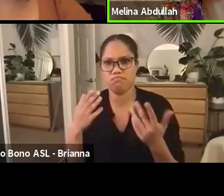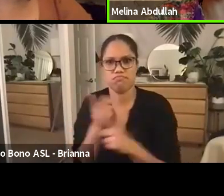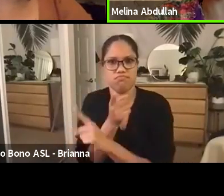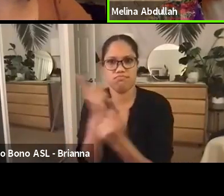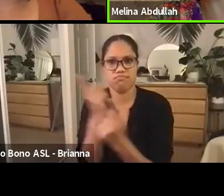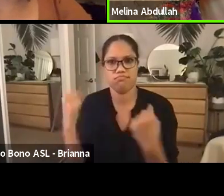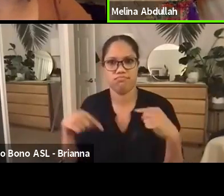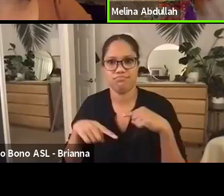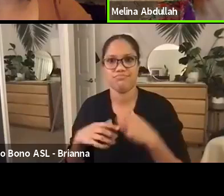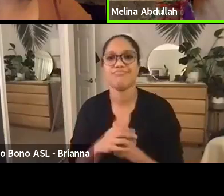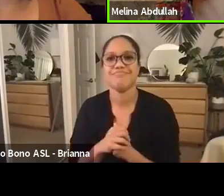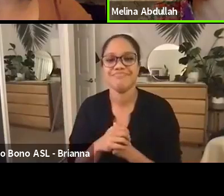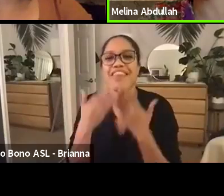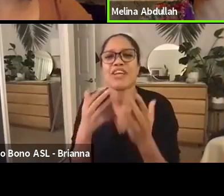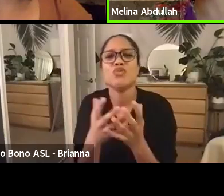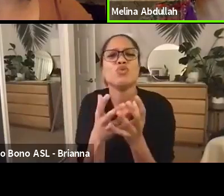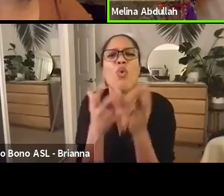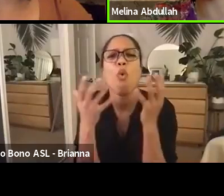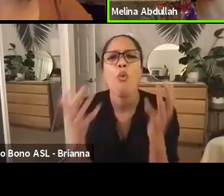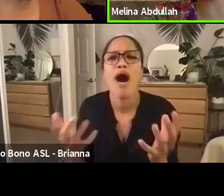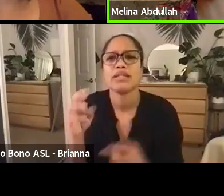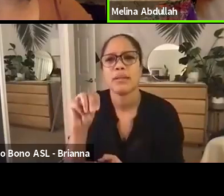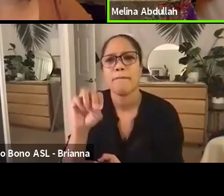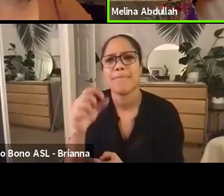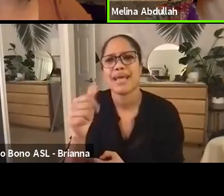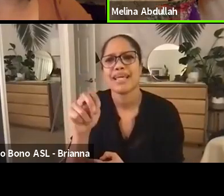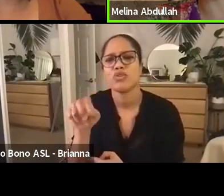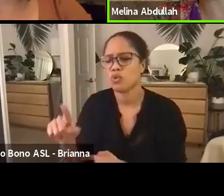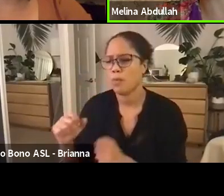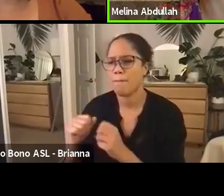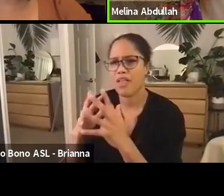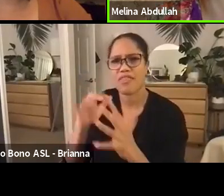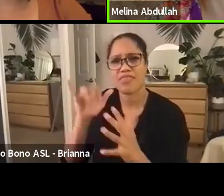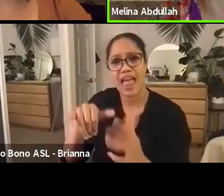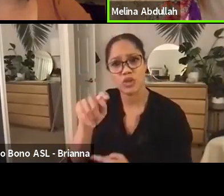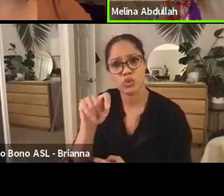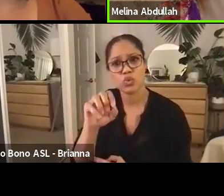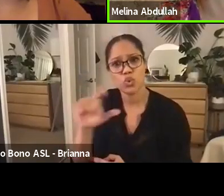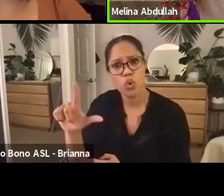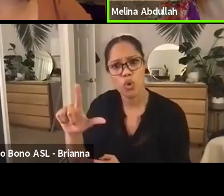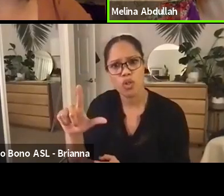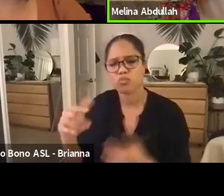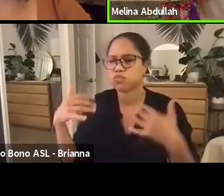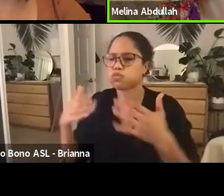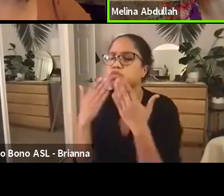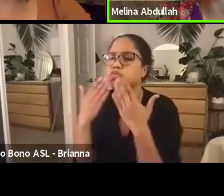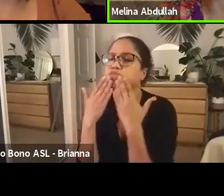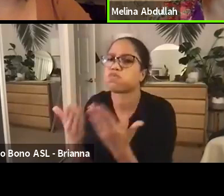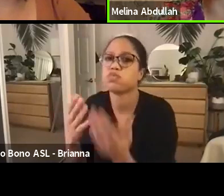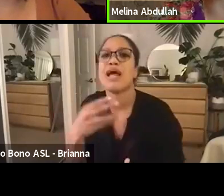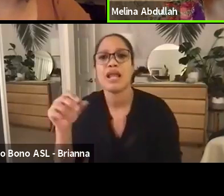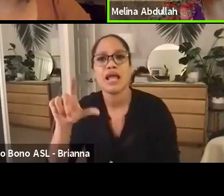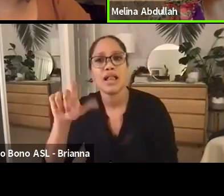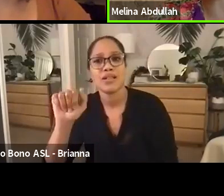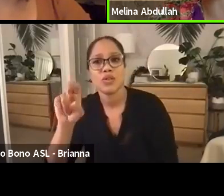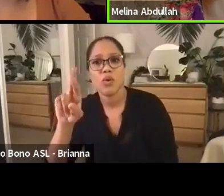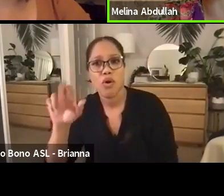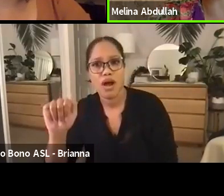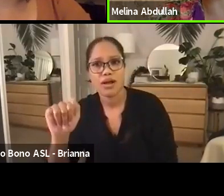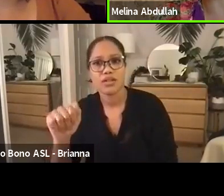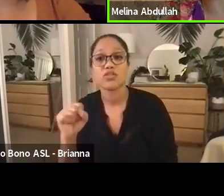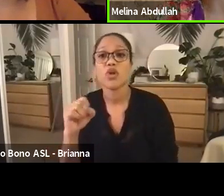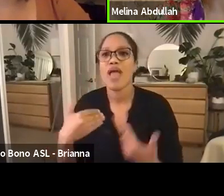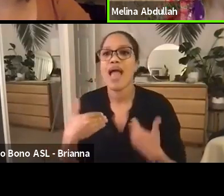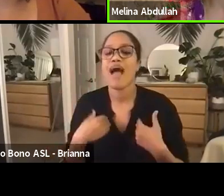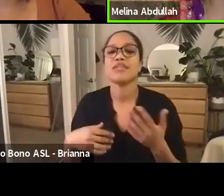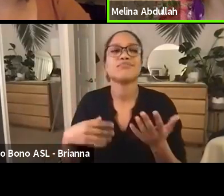thank you so much, Megan, for building that toolkit along with Laura so that we have graphics and sample tweets to